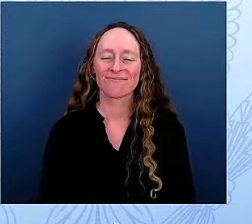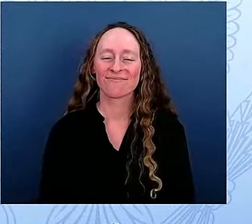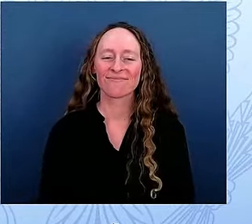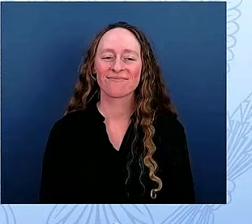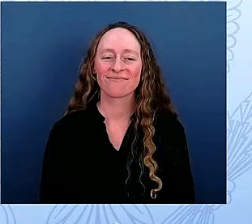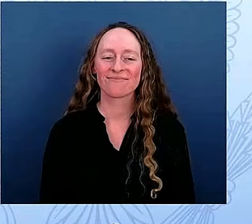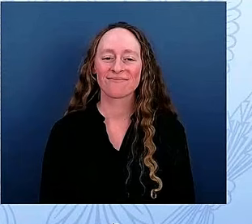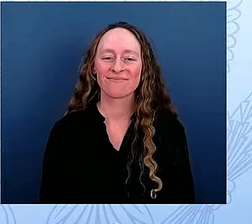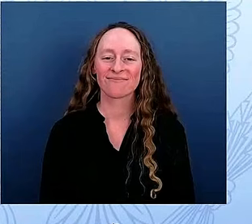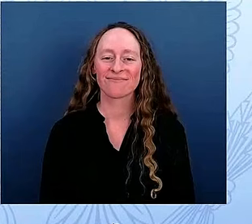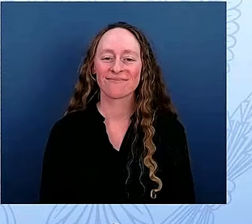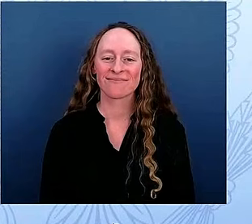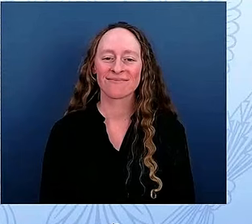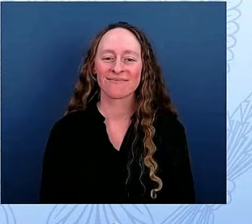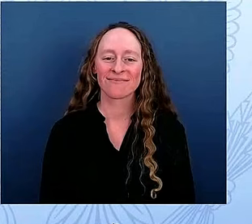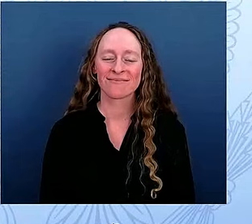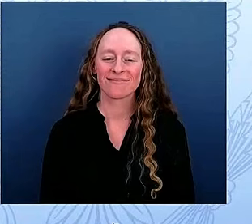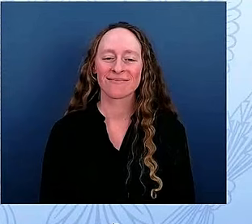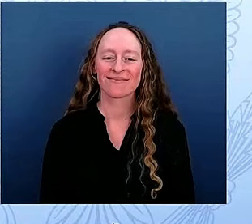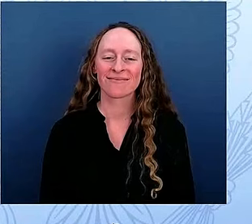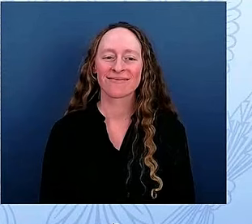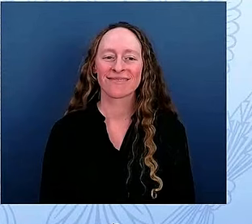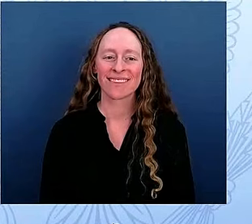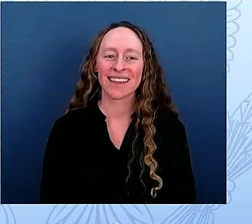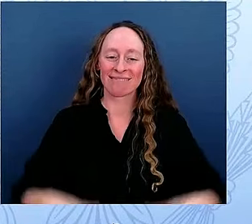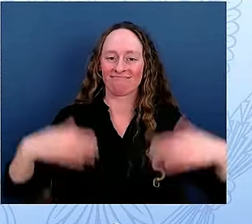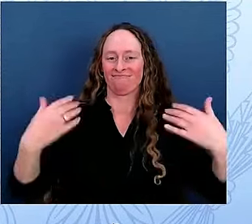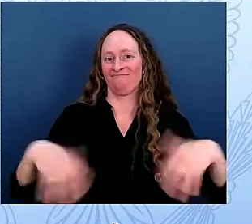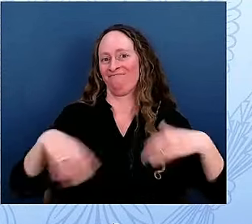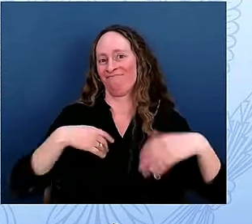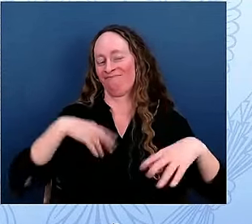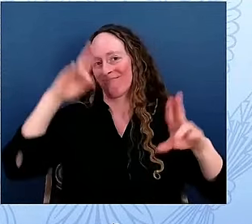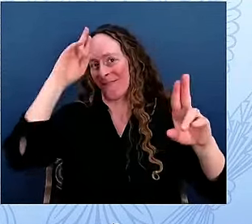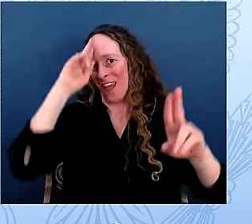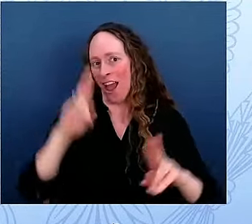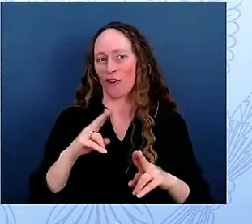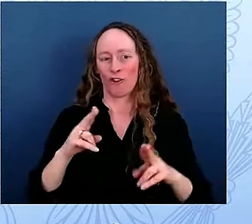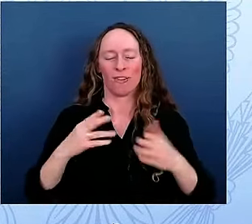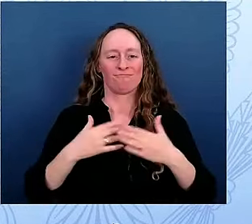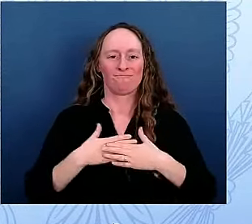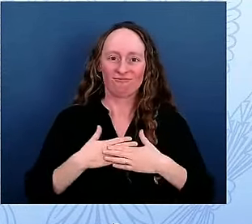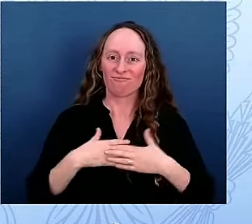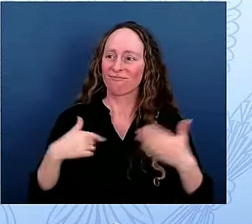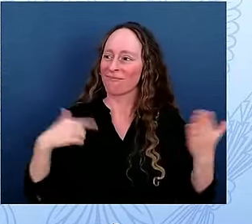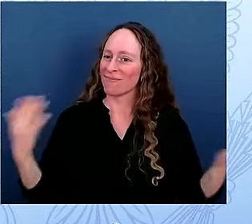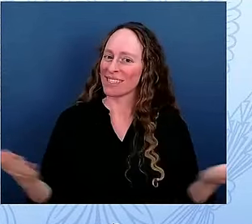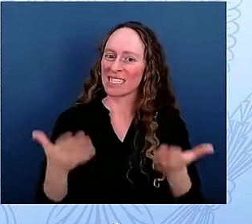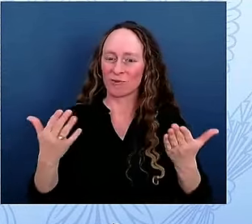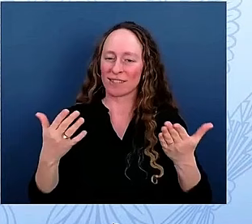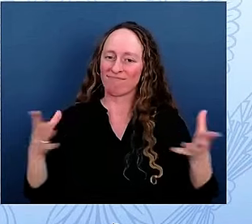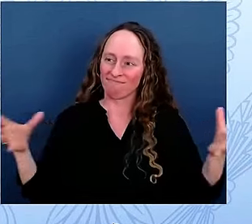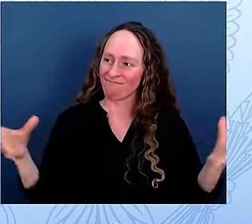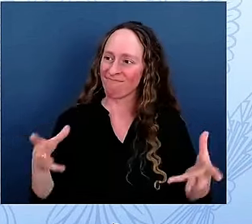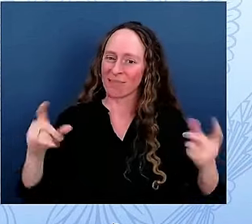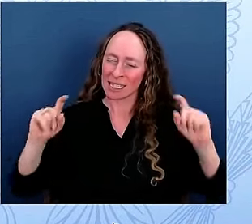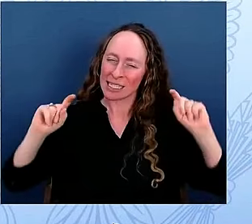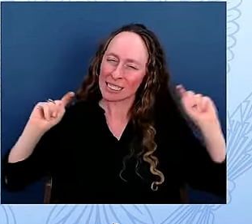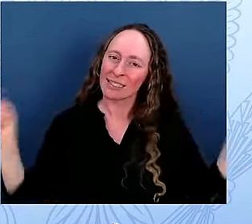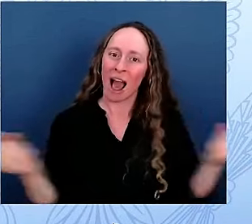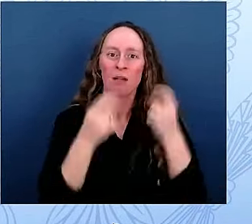It is a privilege to be able to be here and to celebrate the unveiling of the new White House educational tour.